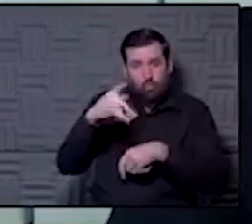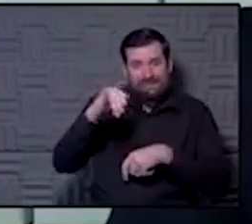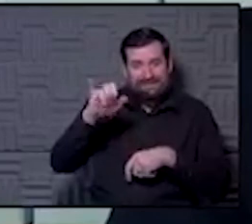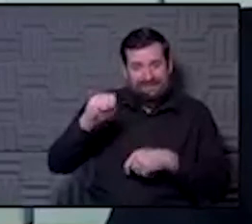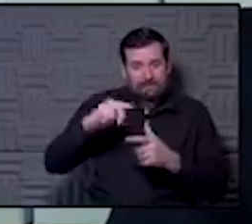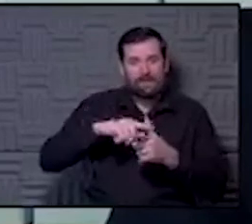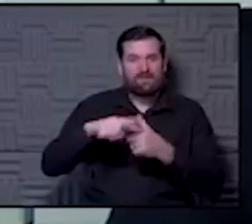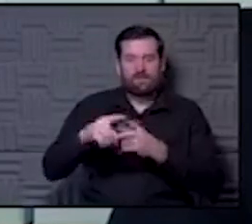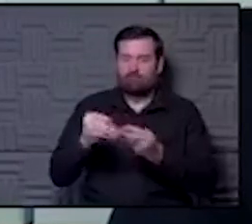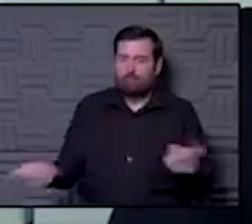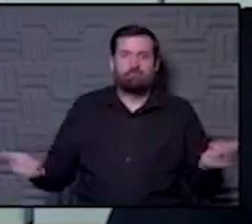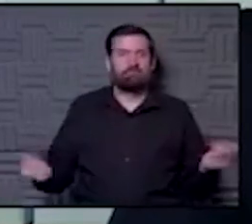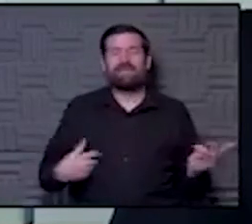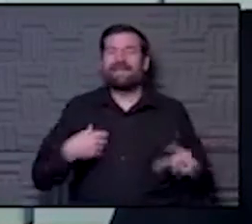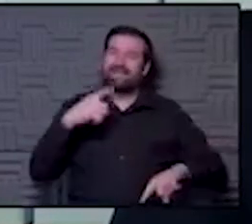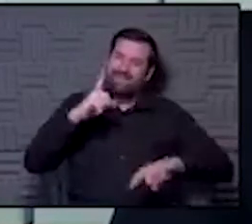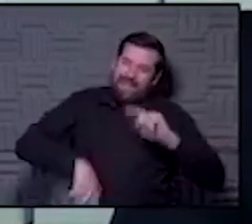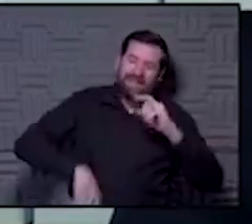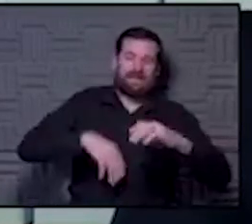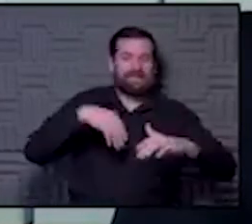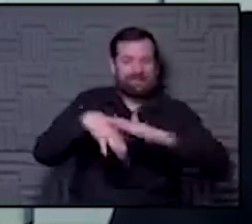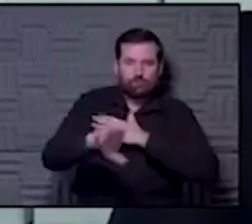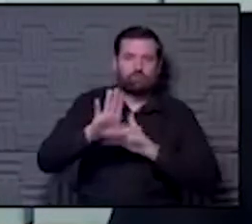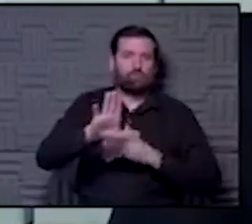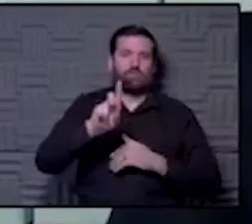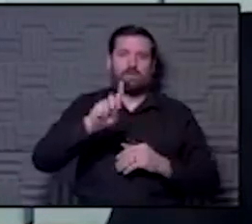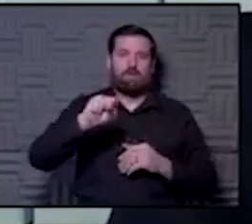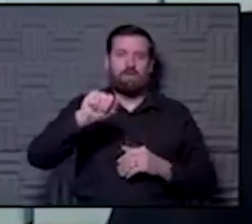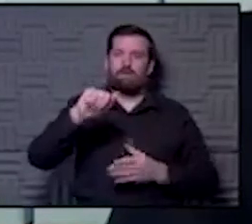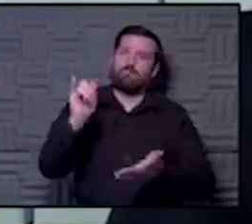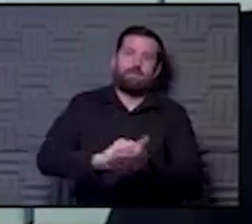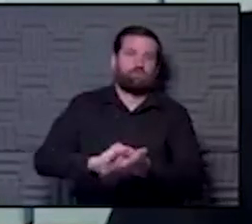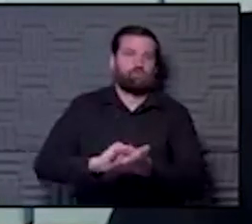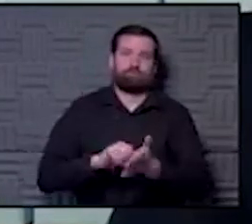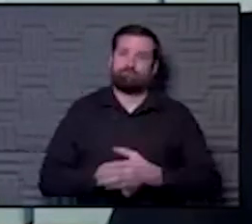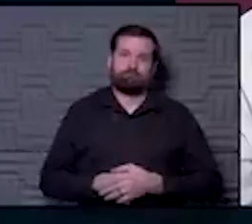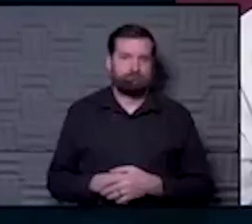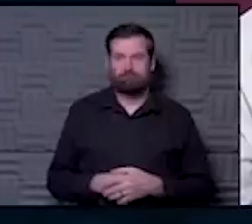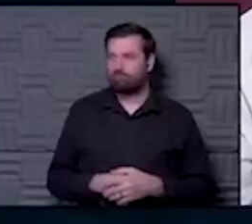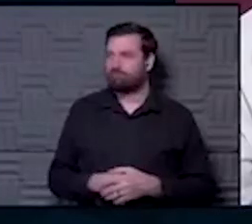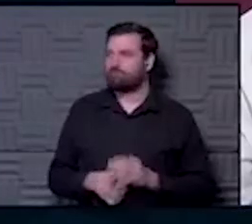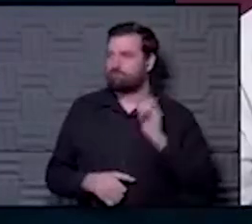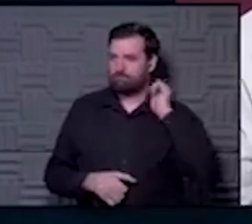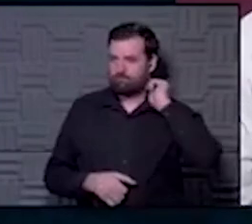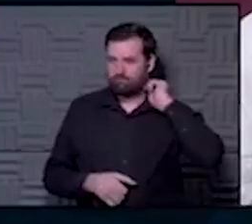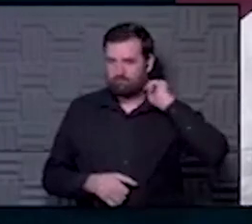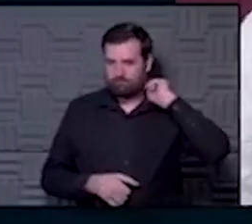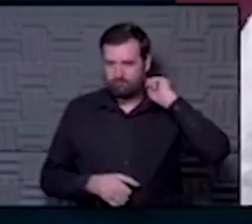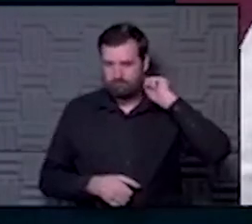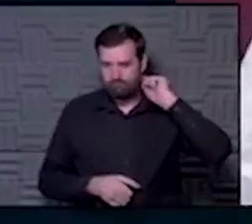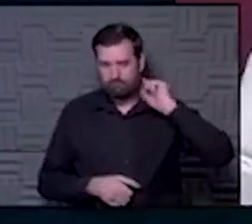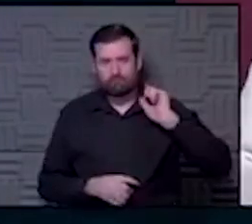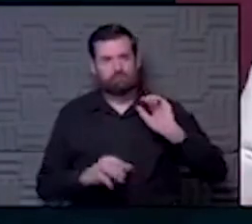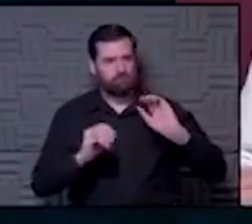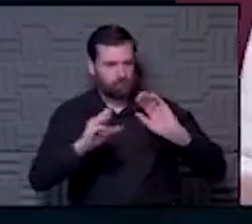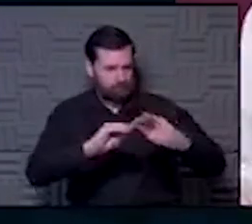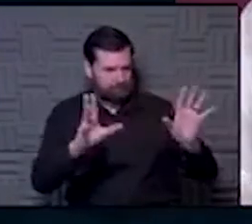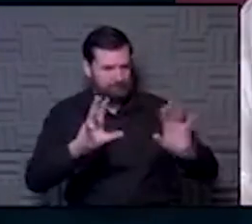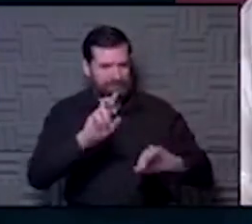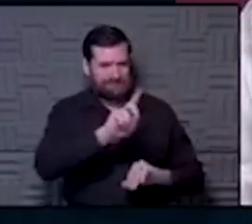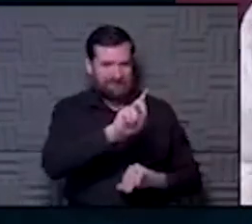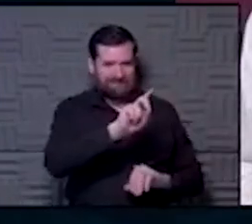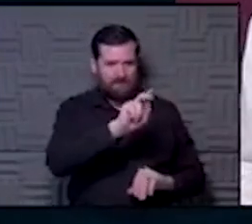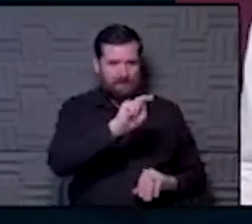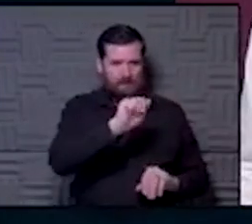way it can get incorporated into your DNA or alter your DNA in any way. Just so our audience knows that the DNA